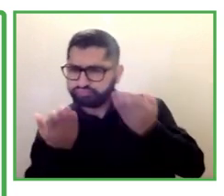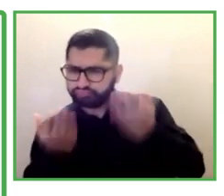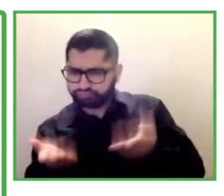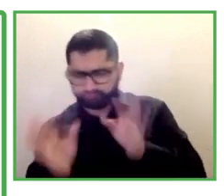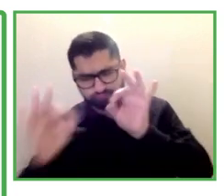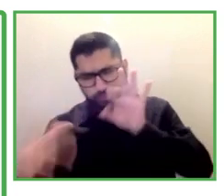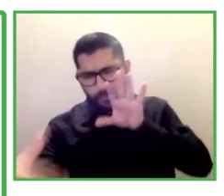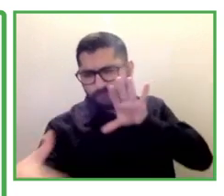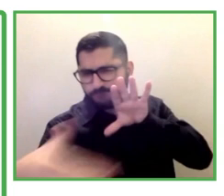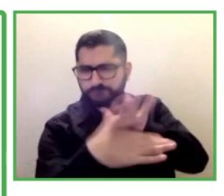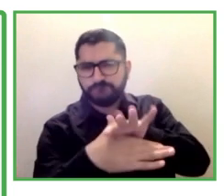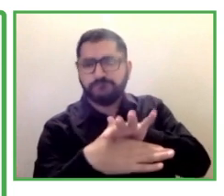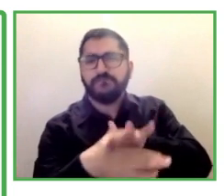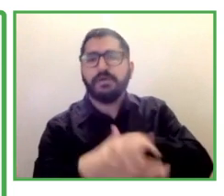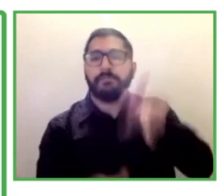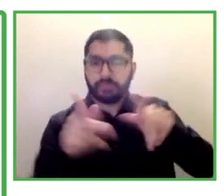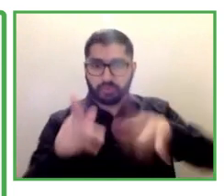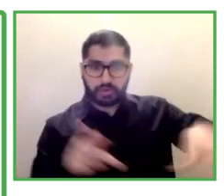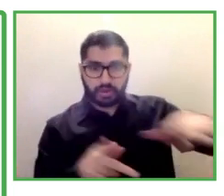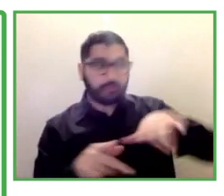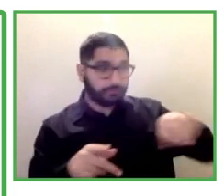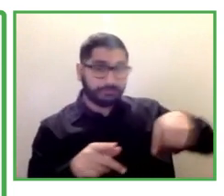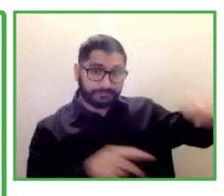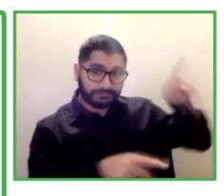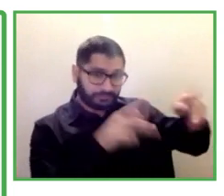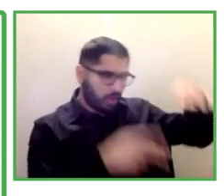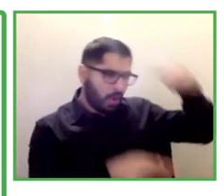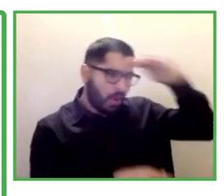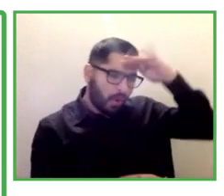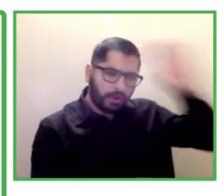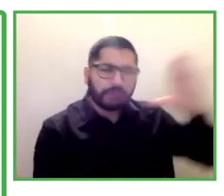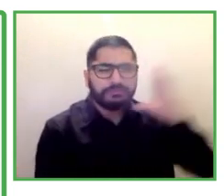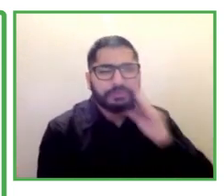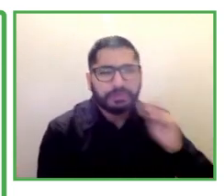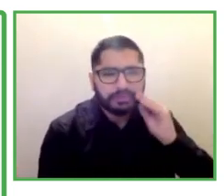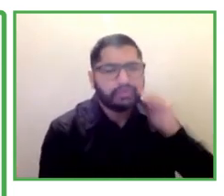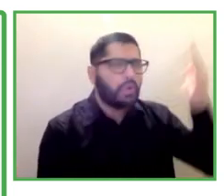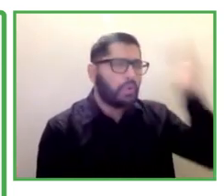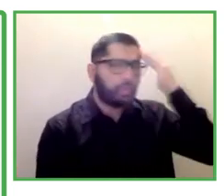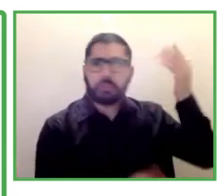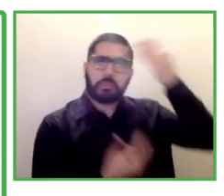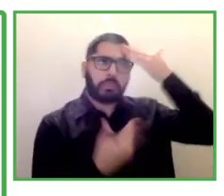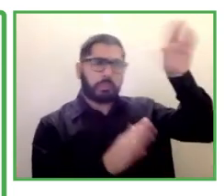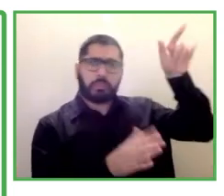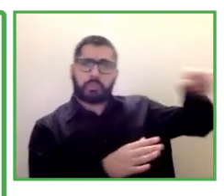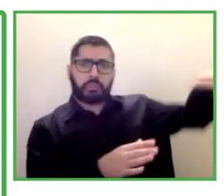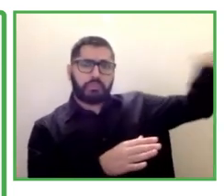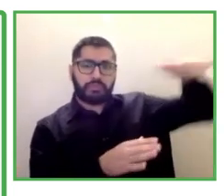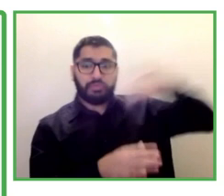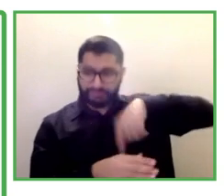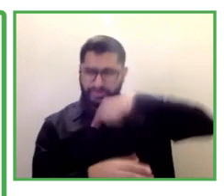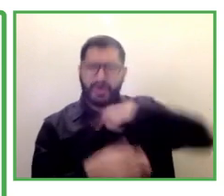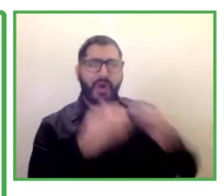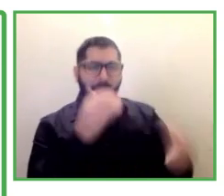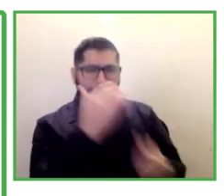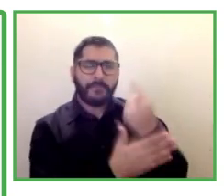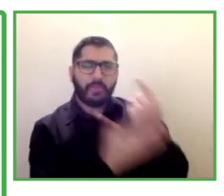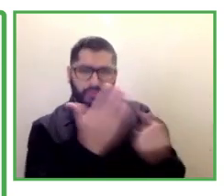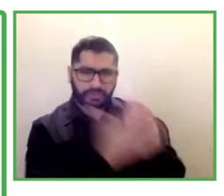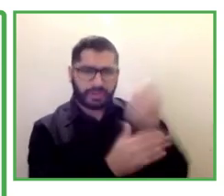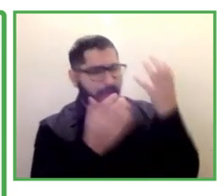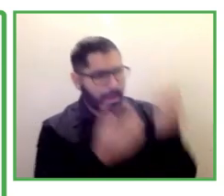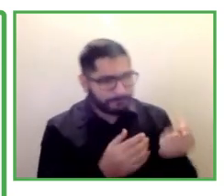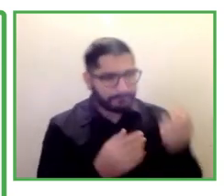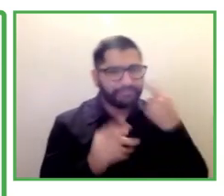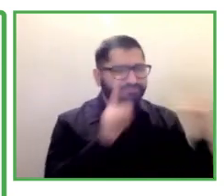that are identified as gaps within the organization or opportunities for project work or support work within a team um so